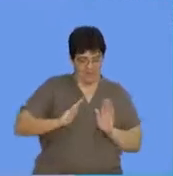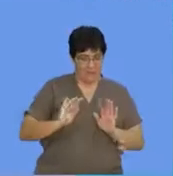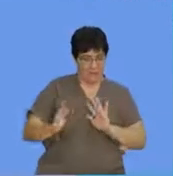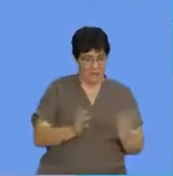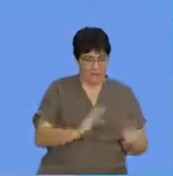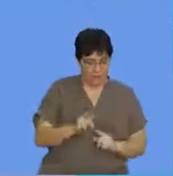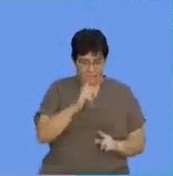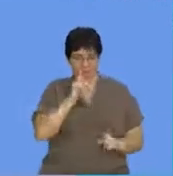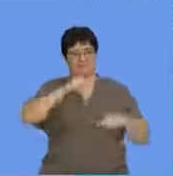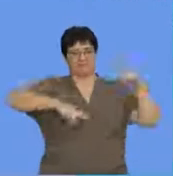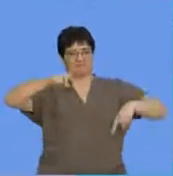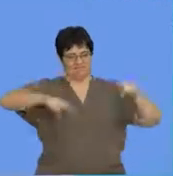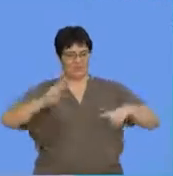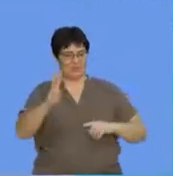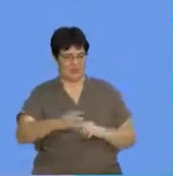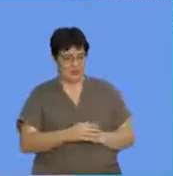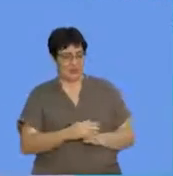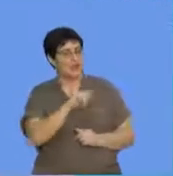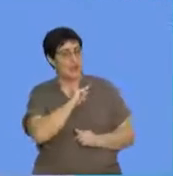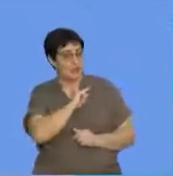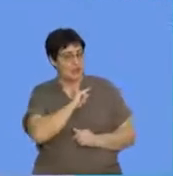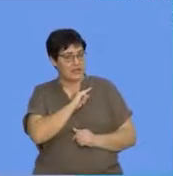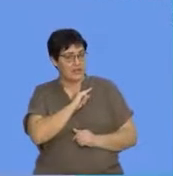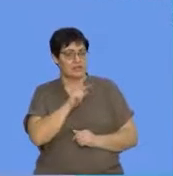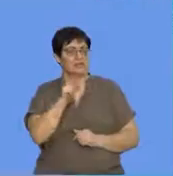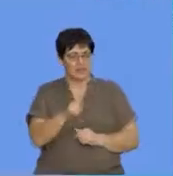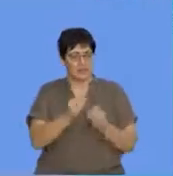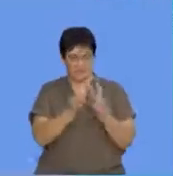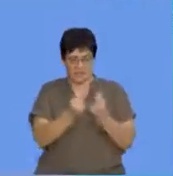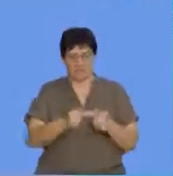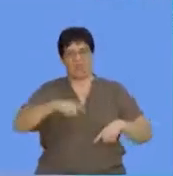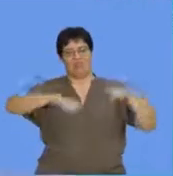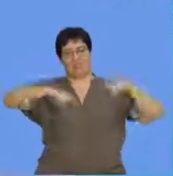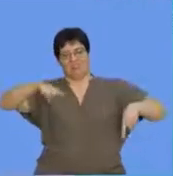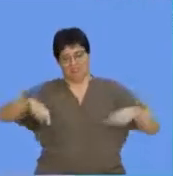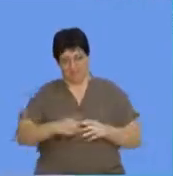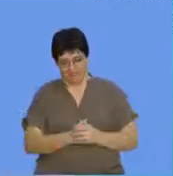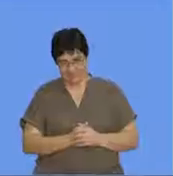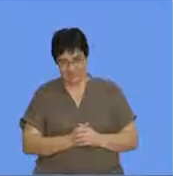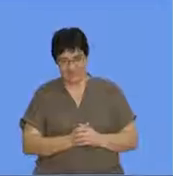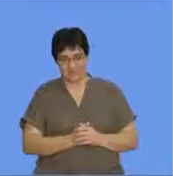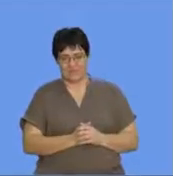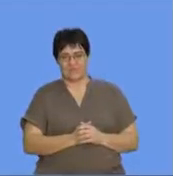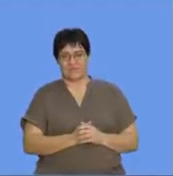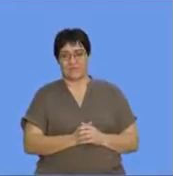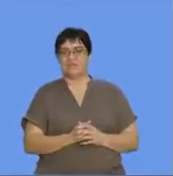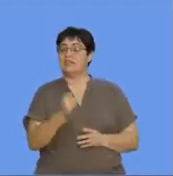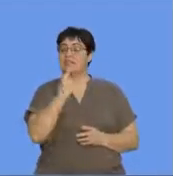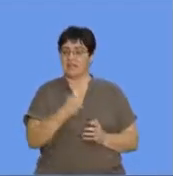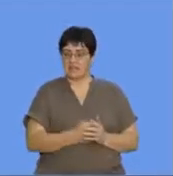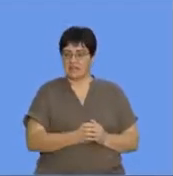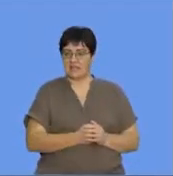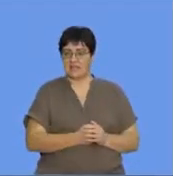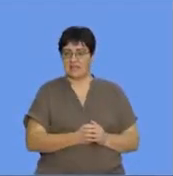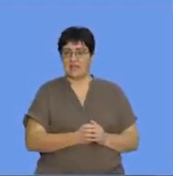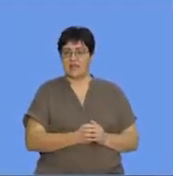obviously differ. Why is it so? Because these are different materials or substances. Right. And then it says there are no particles